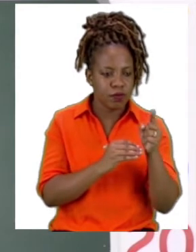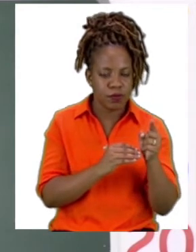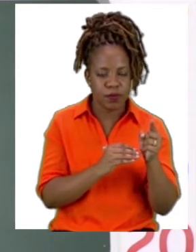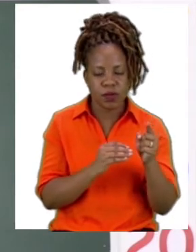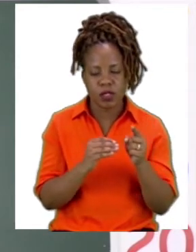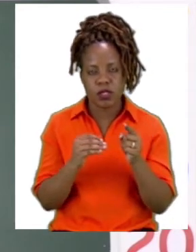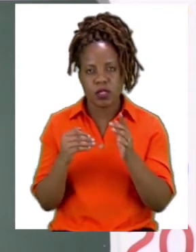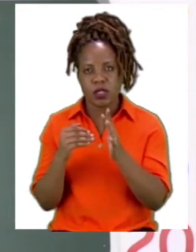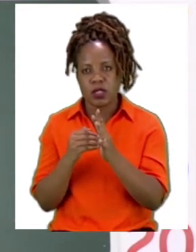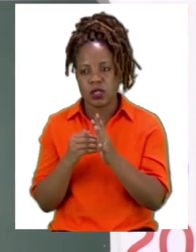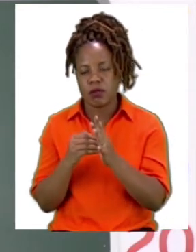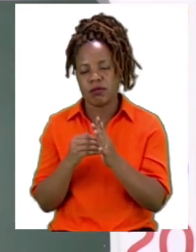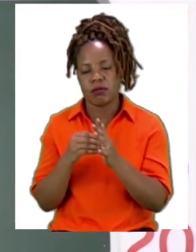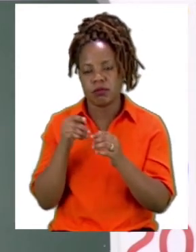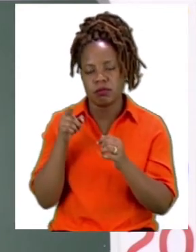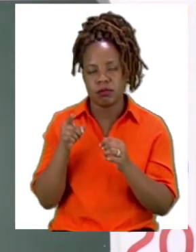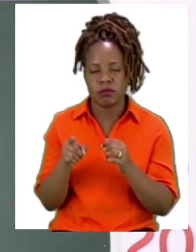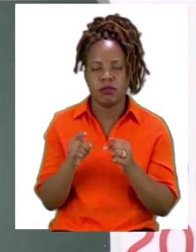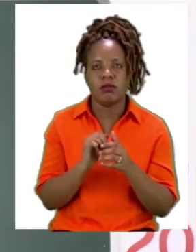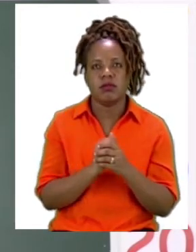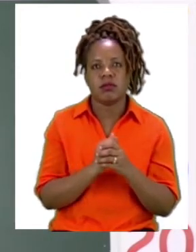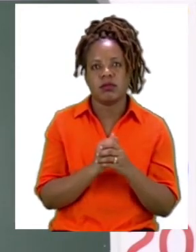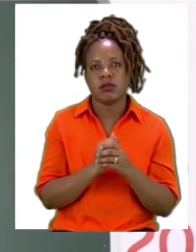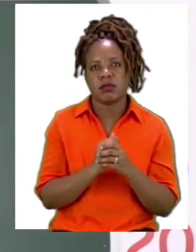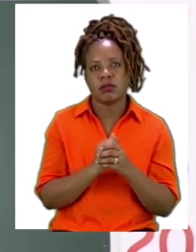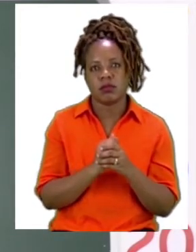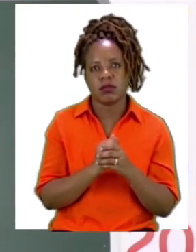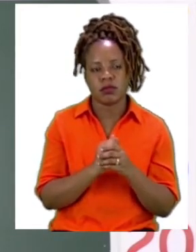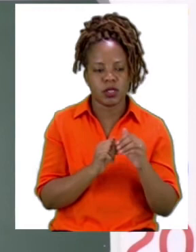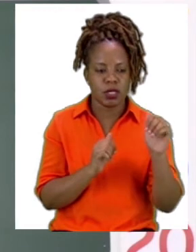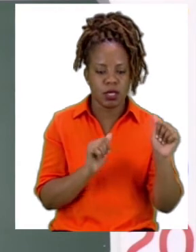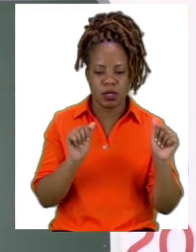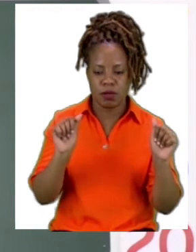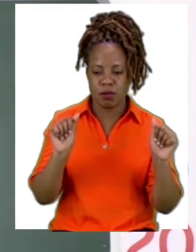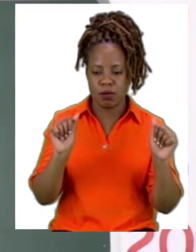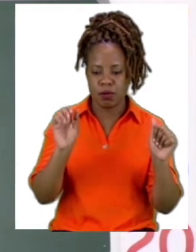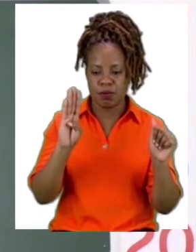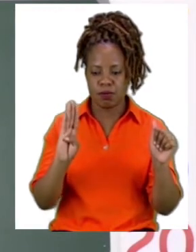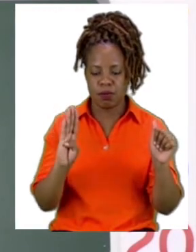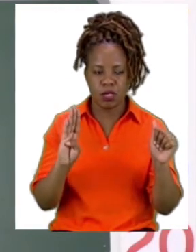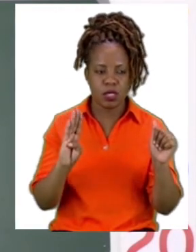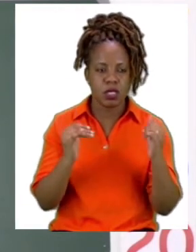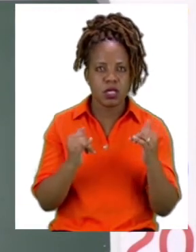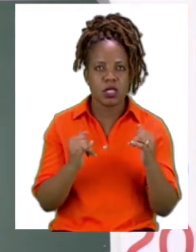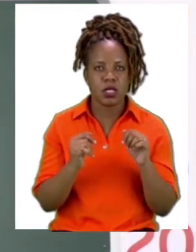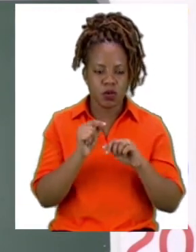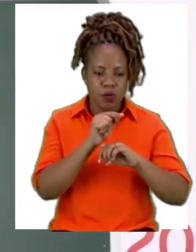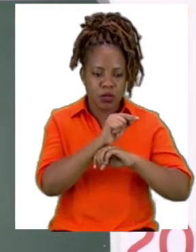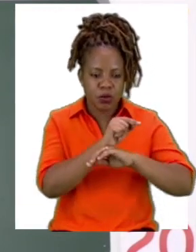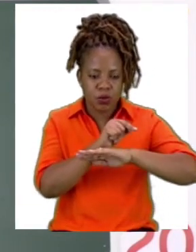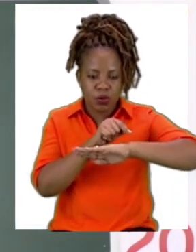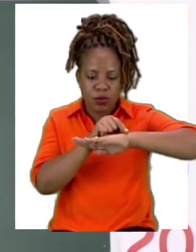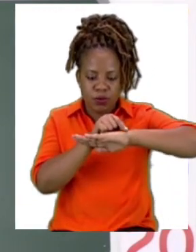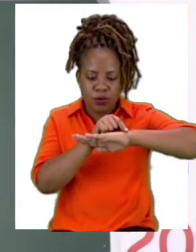Now that I have point A and point B, I need to join them together with my ruler and a straight